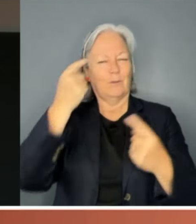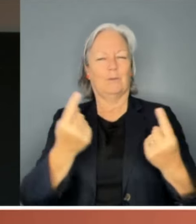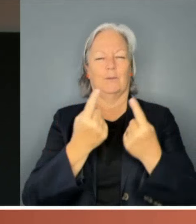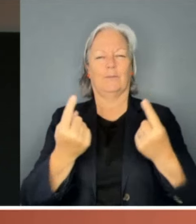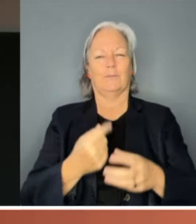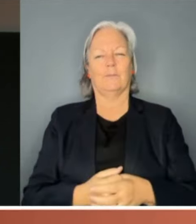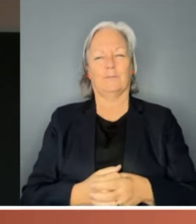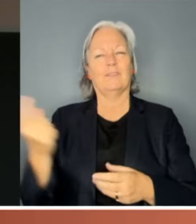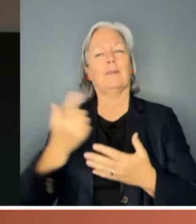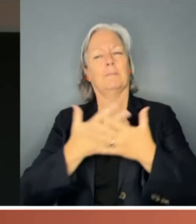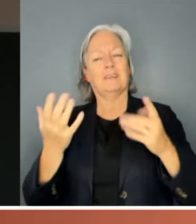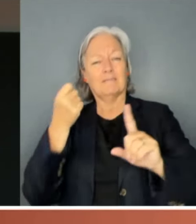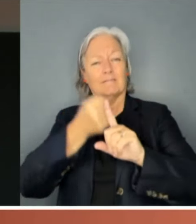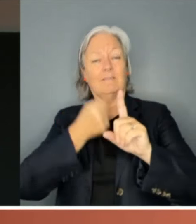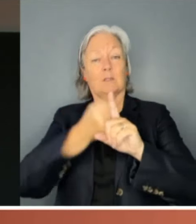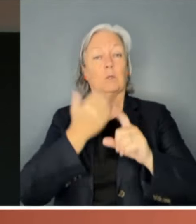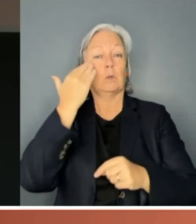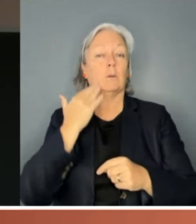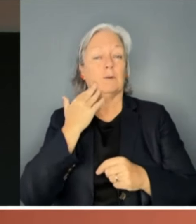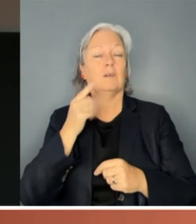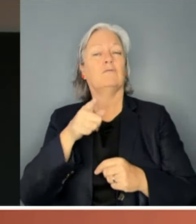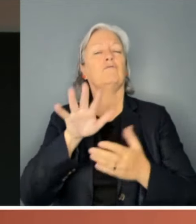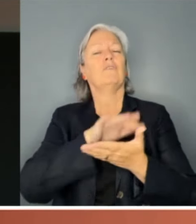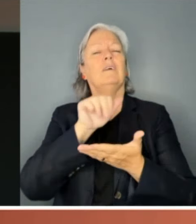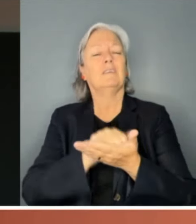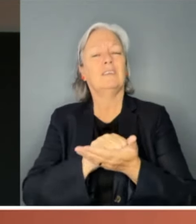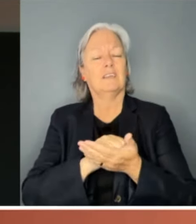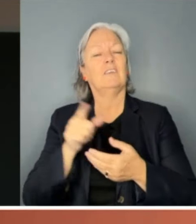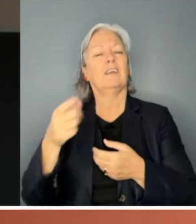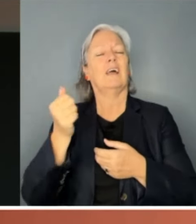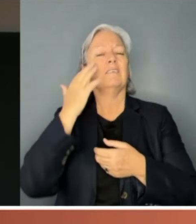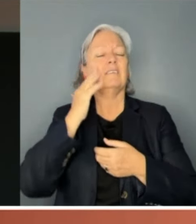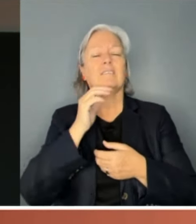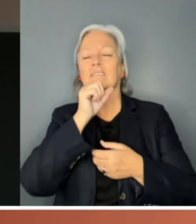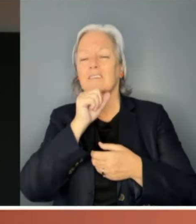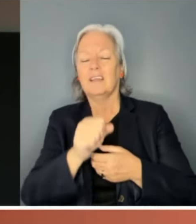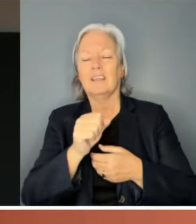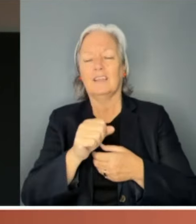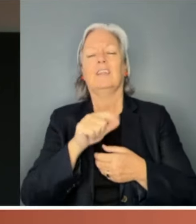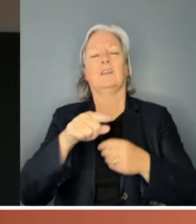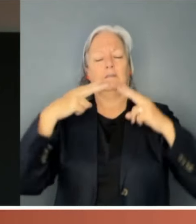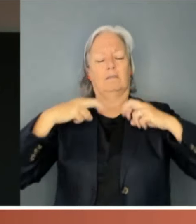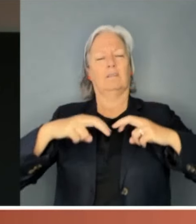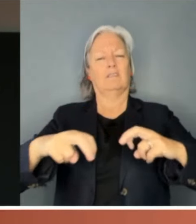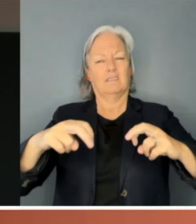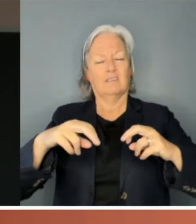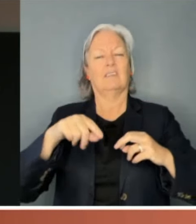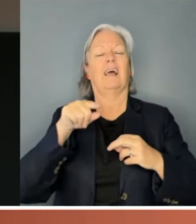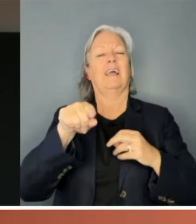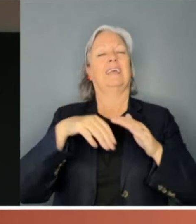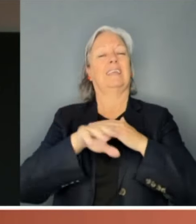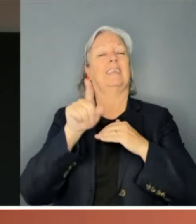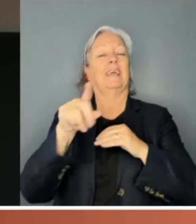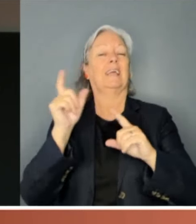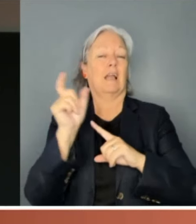for women's rights, Ms Hausiger established a gender equality research initiative at the University of Canberra, where